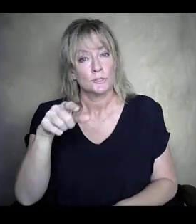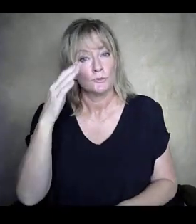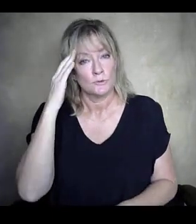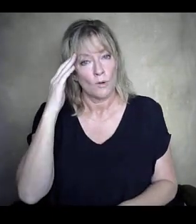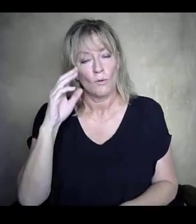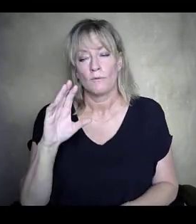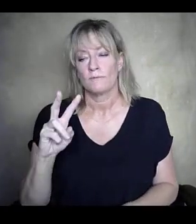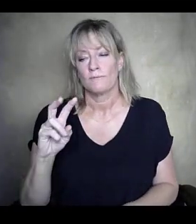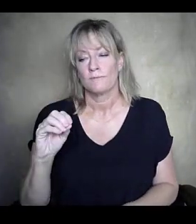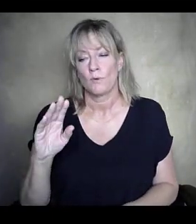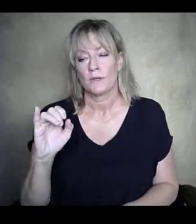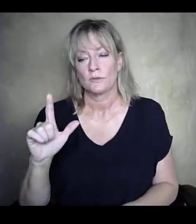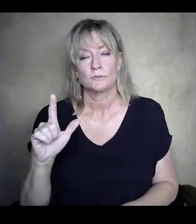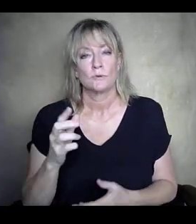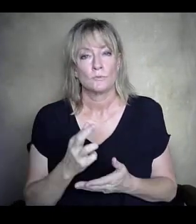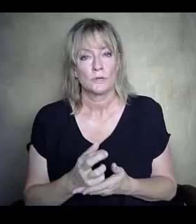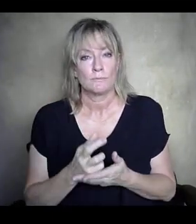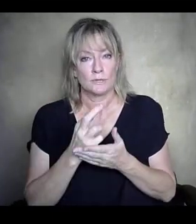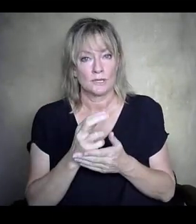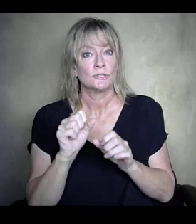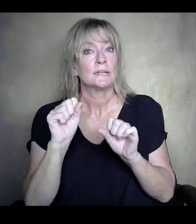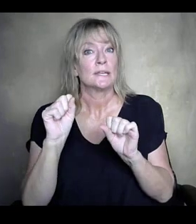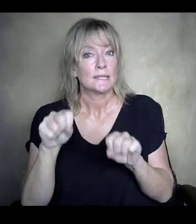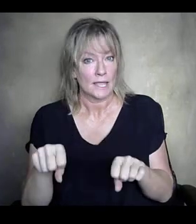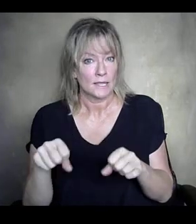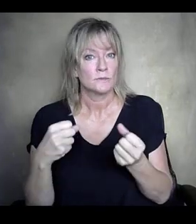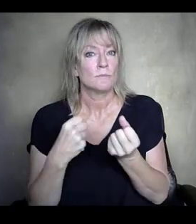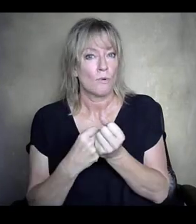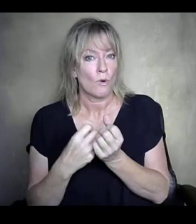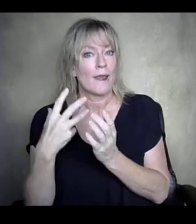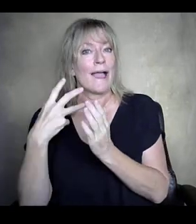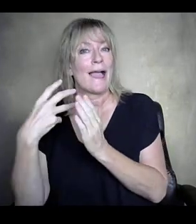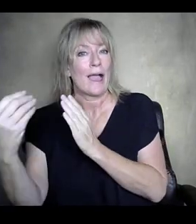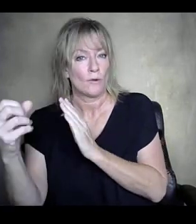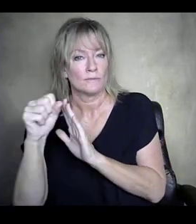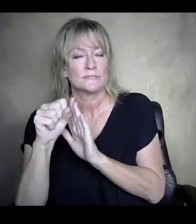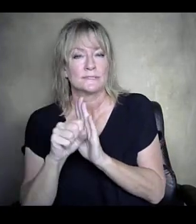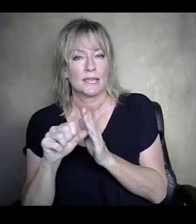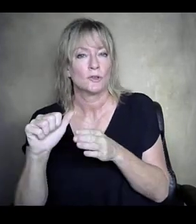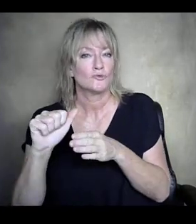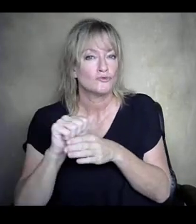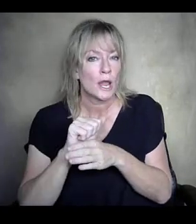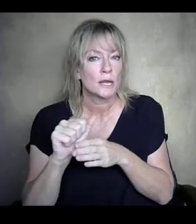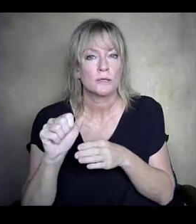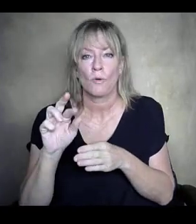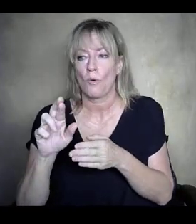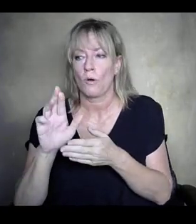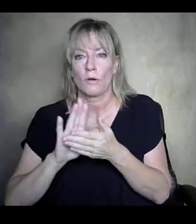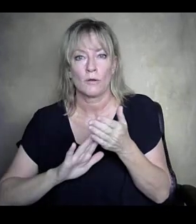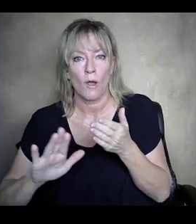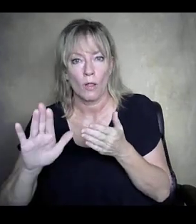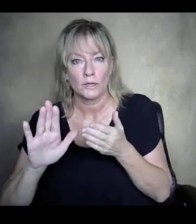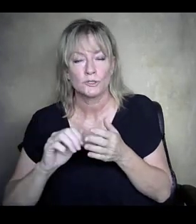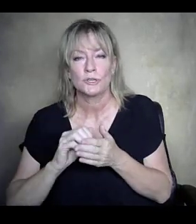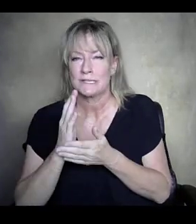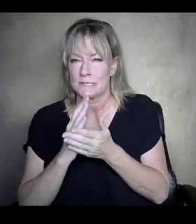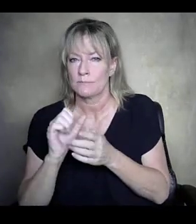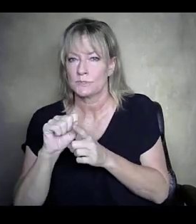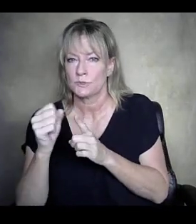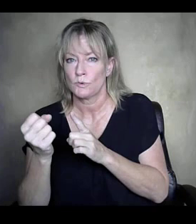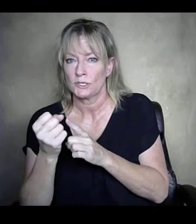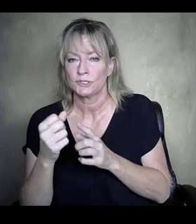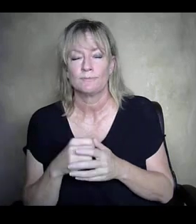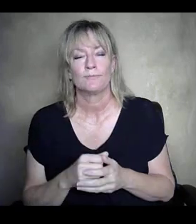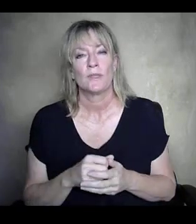training program or college in some cases? VR prefers to pay for in-state services as a cost-saving